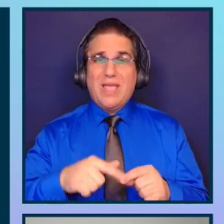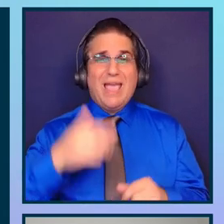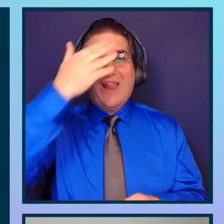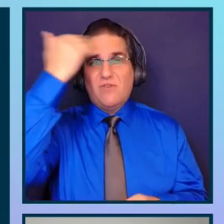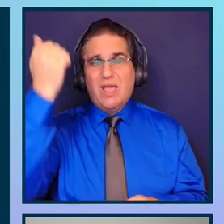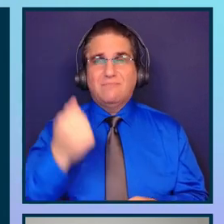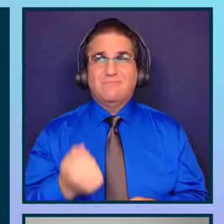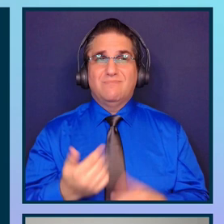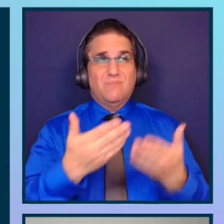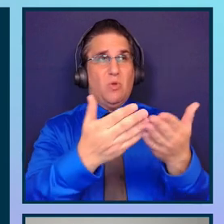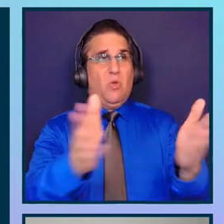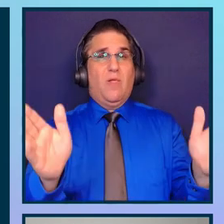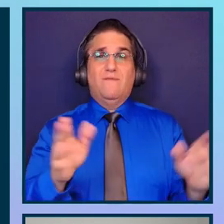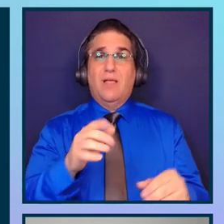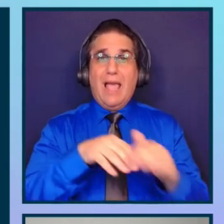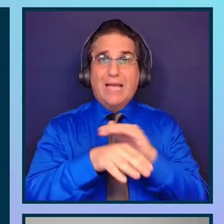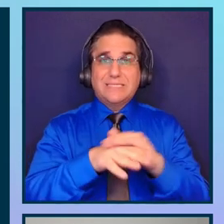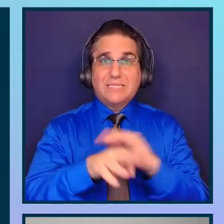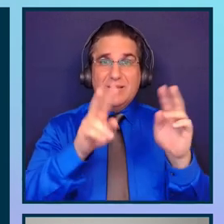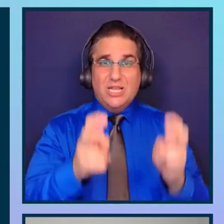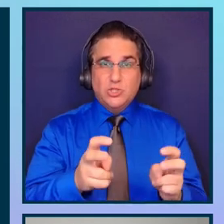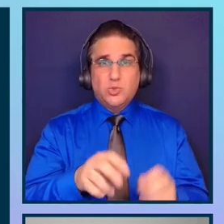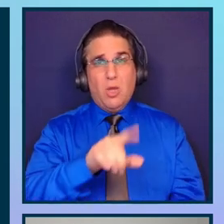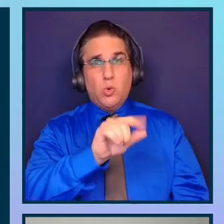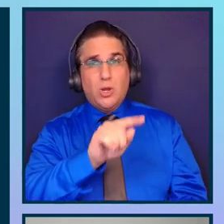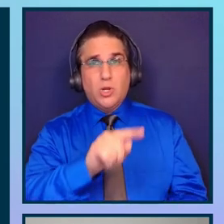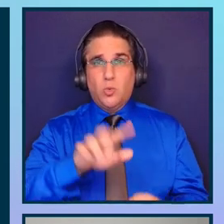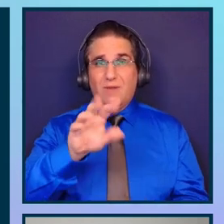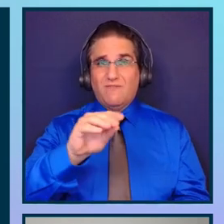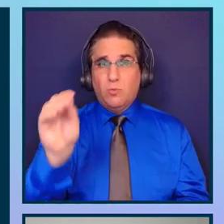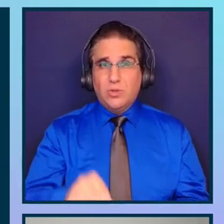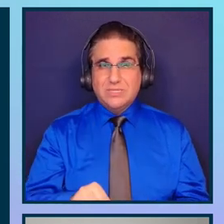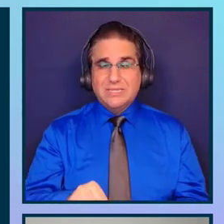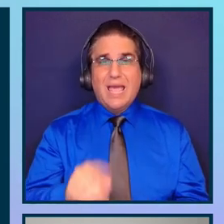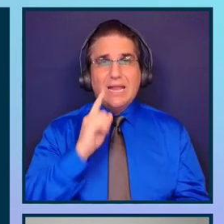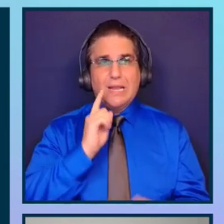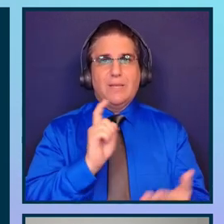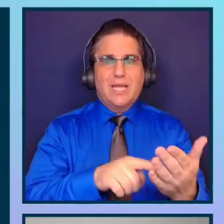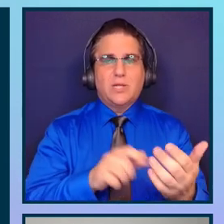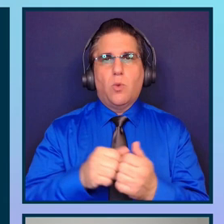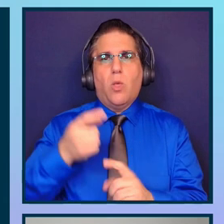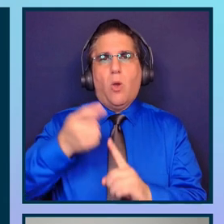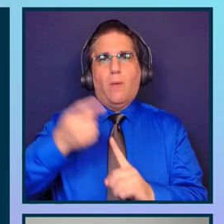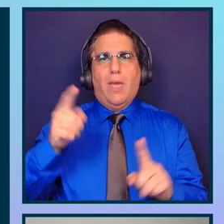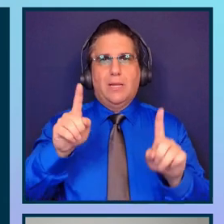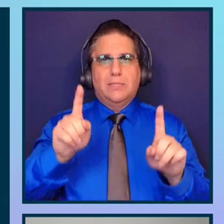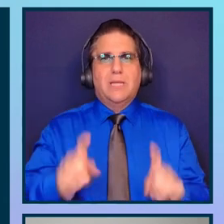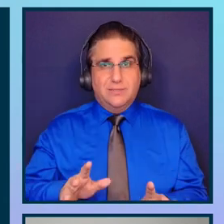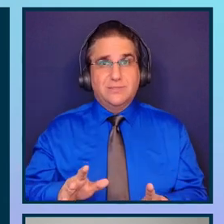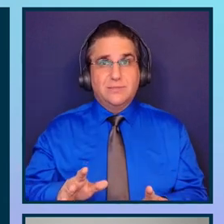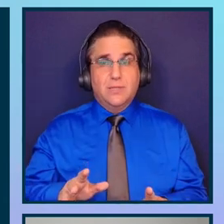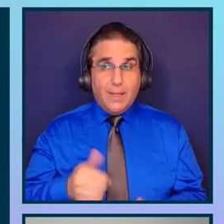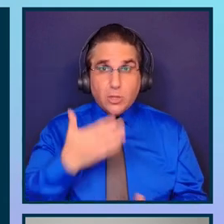to 50 percent of all accessibility issues can be detected via automated tests. Which they are good, don't take me wrong,